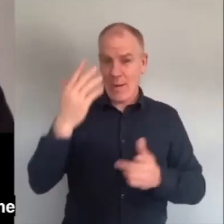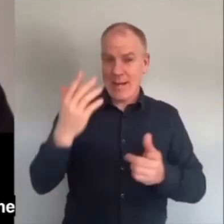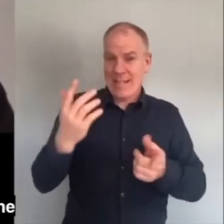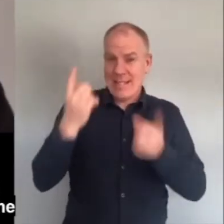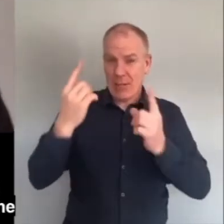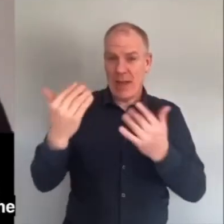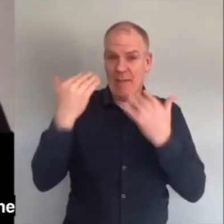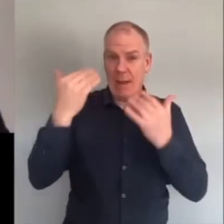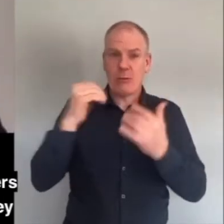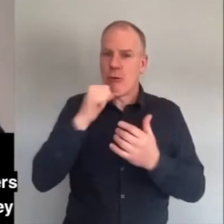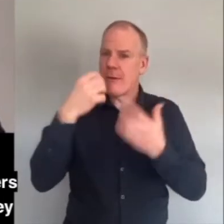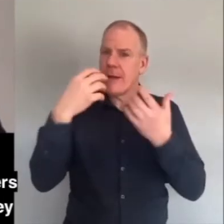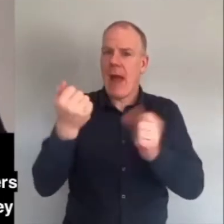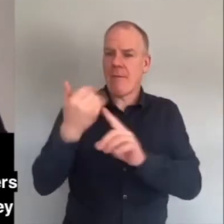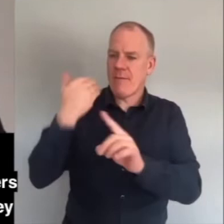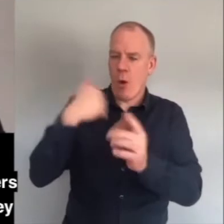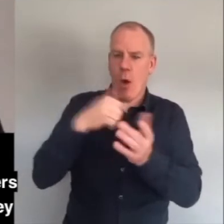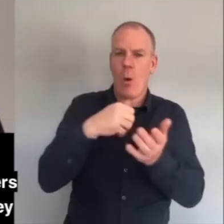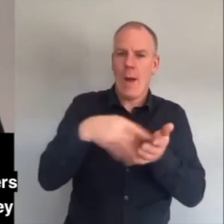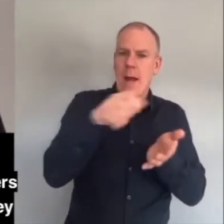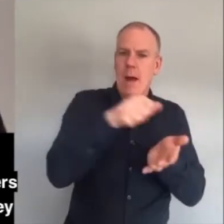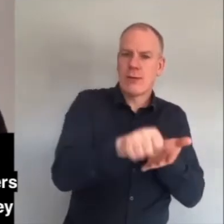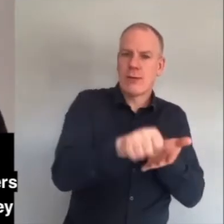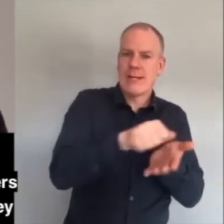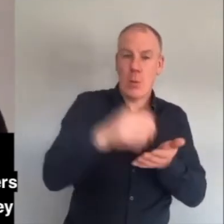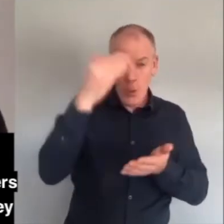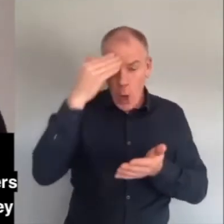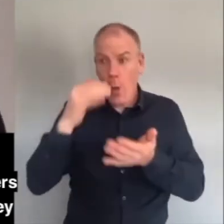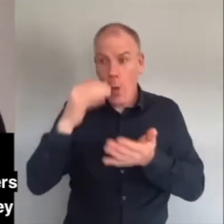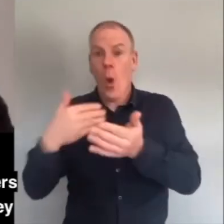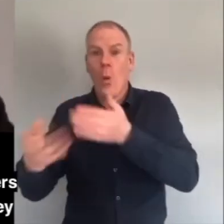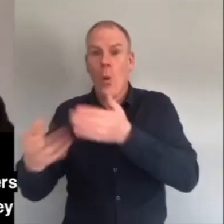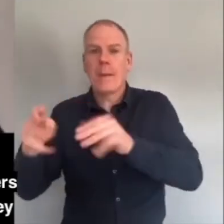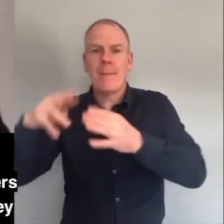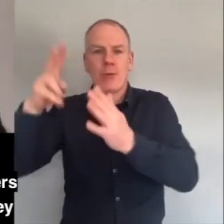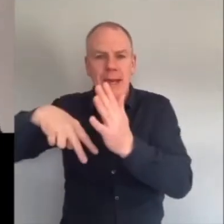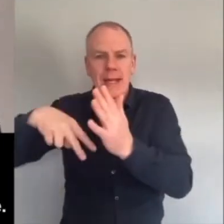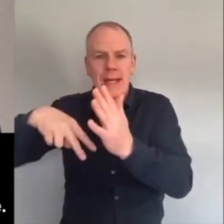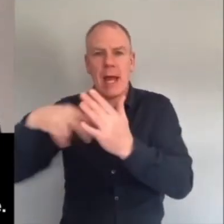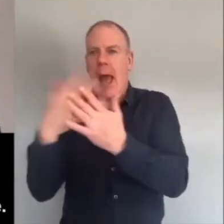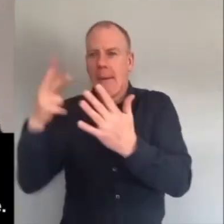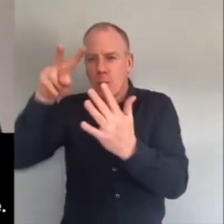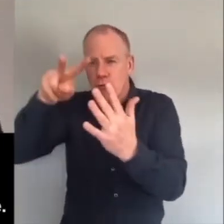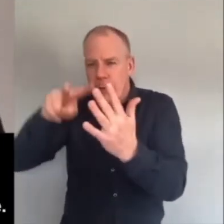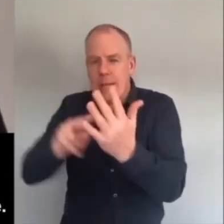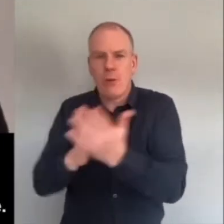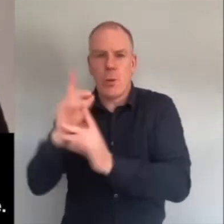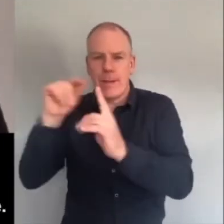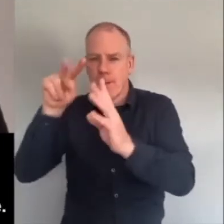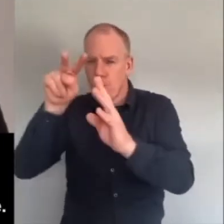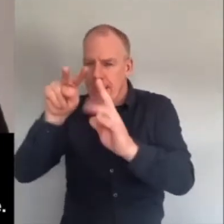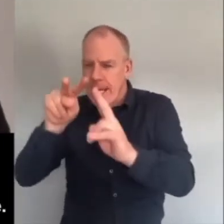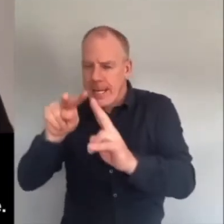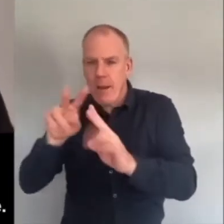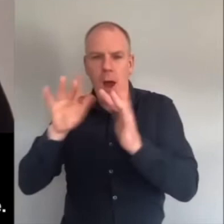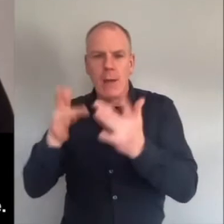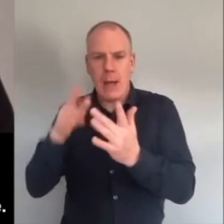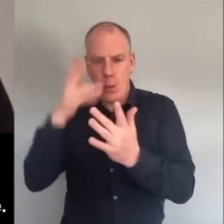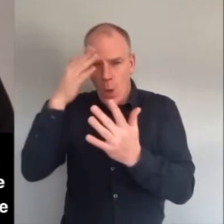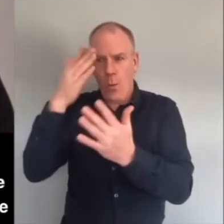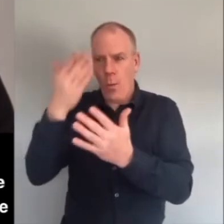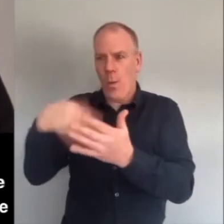of knowledge that we didn't have in the print era. We know exactly what readers read, even how far down an article they read because they're reading online.